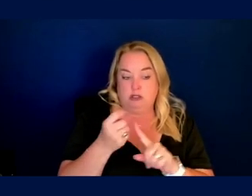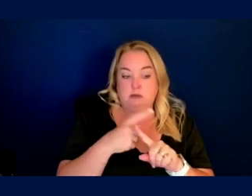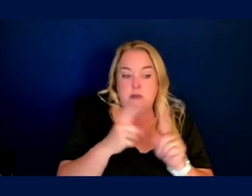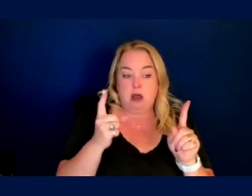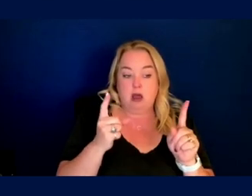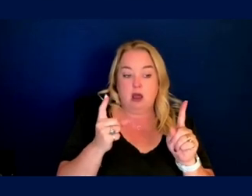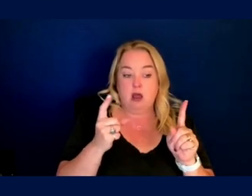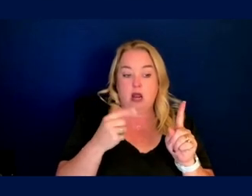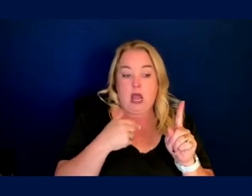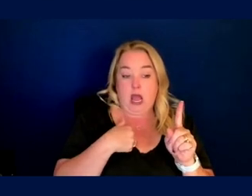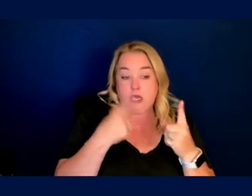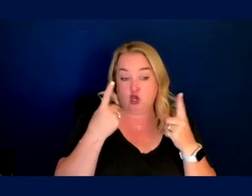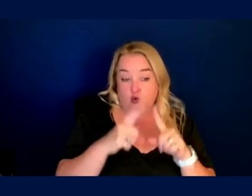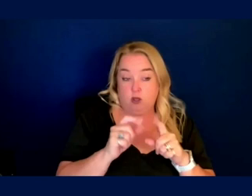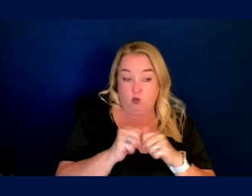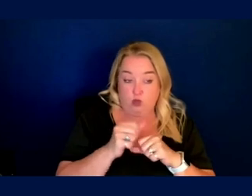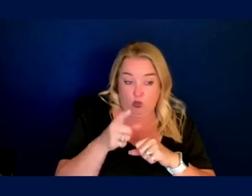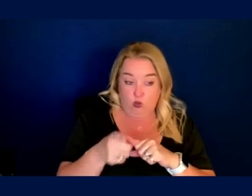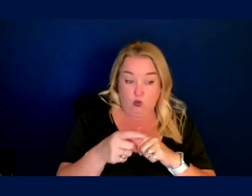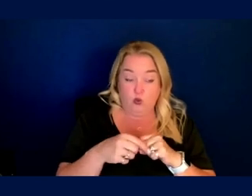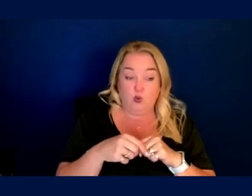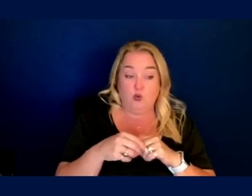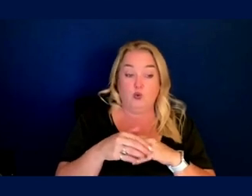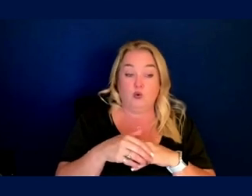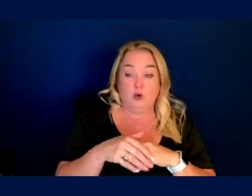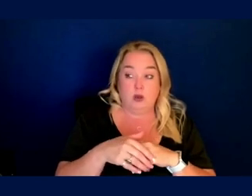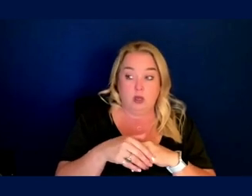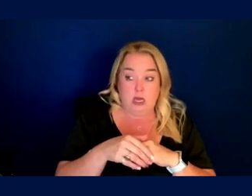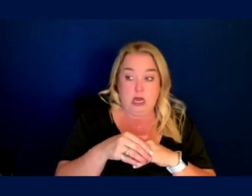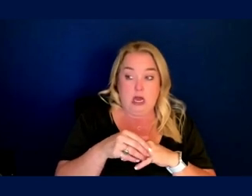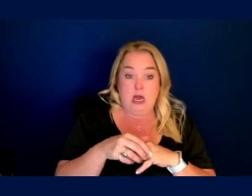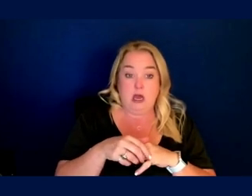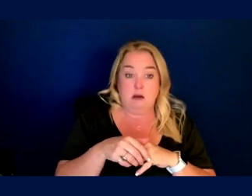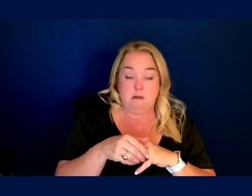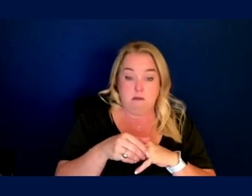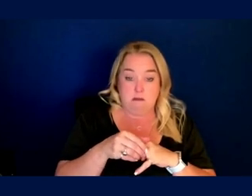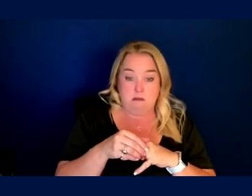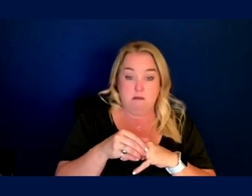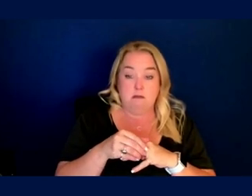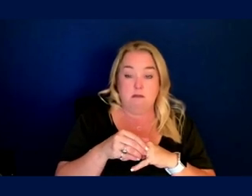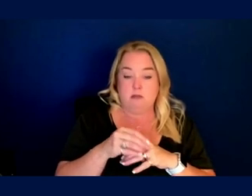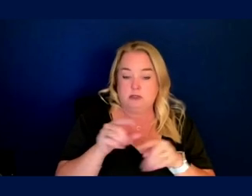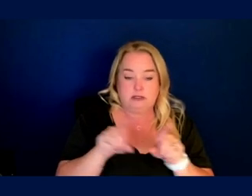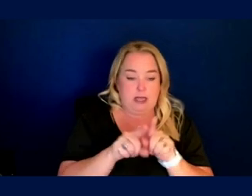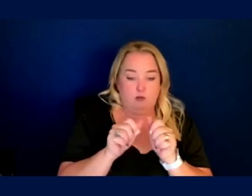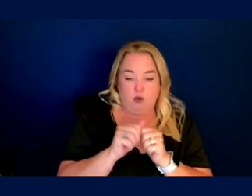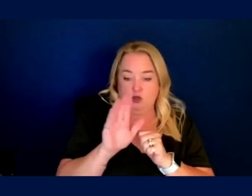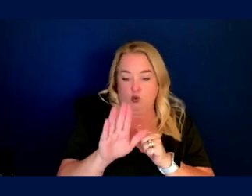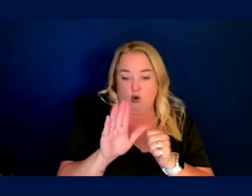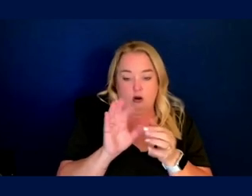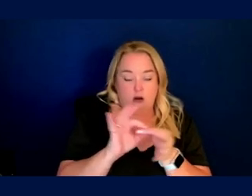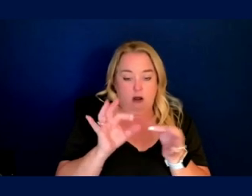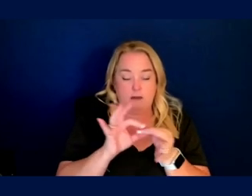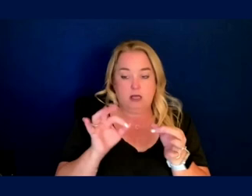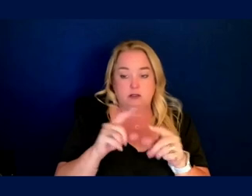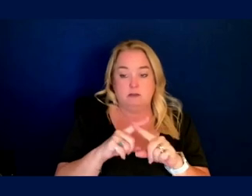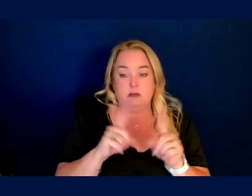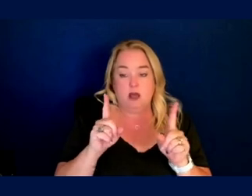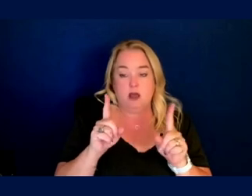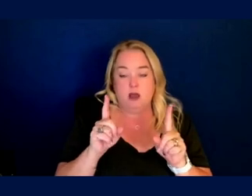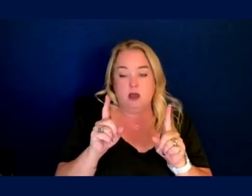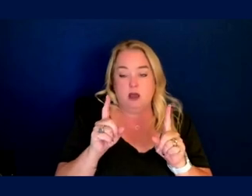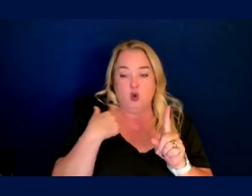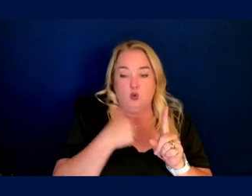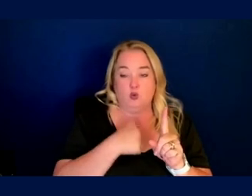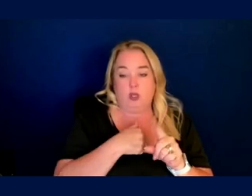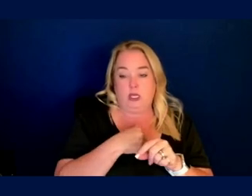only, you know, do I agree with, uh, you know, the points that my other, uh, co-panelists are making, but there's, uh, we